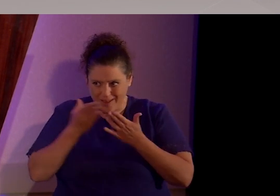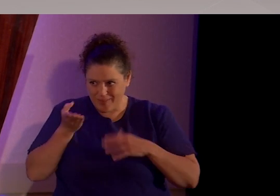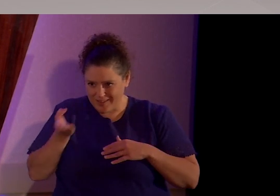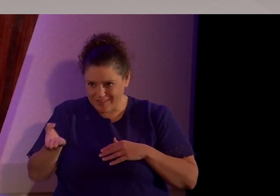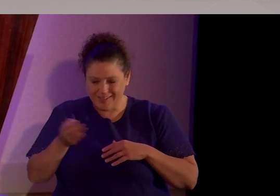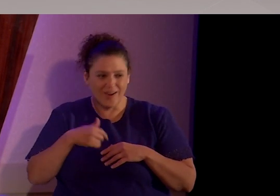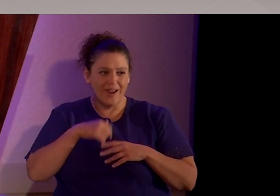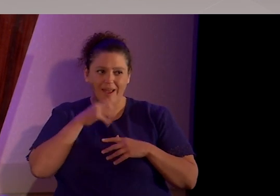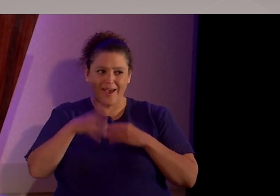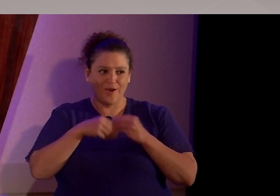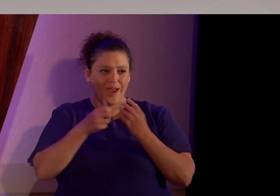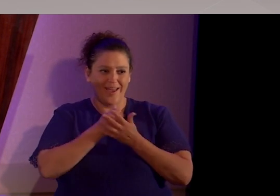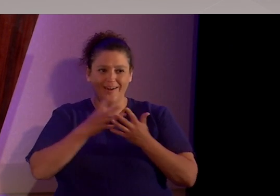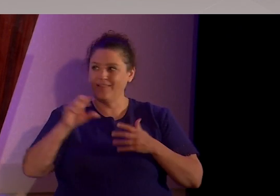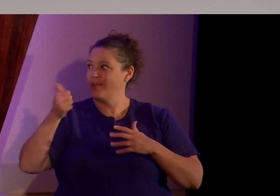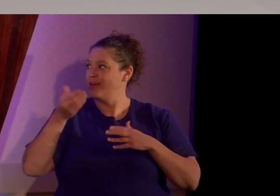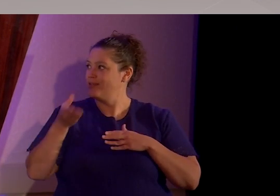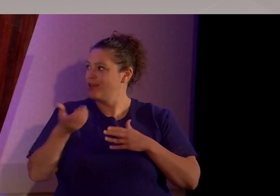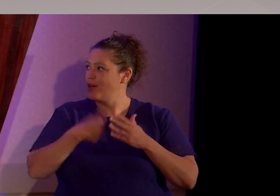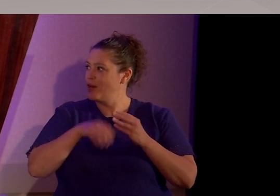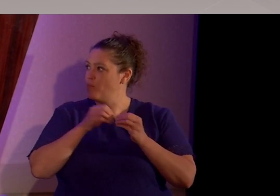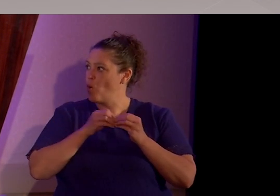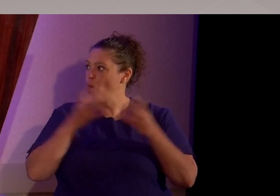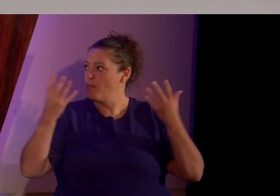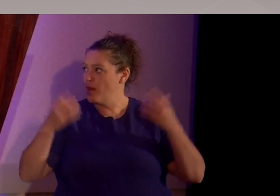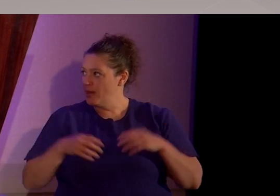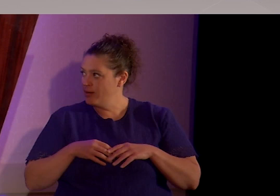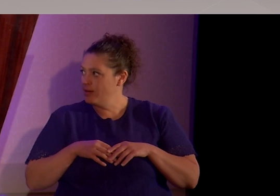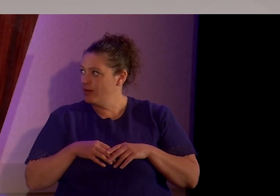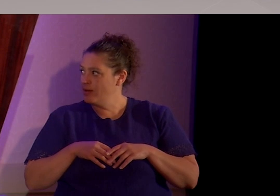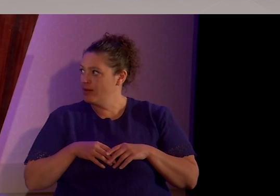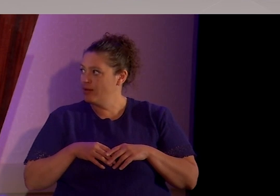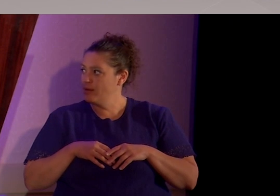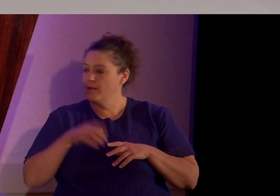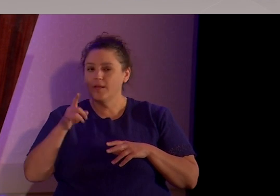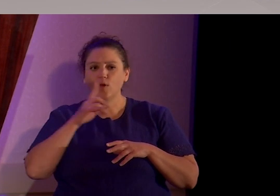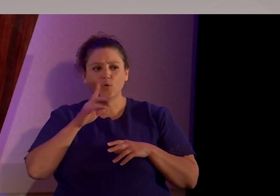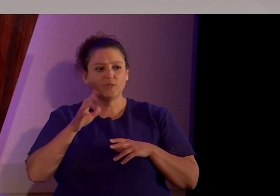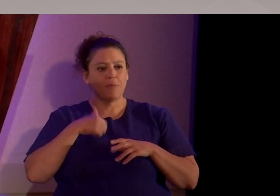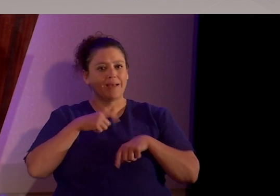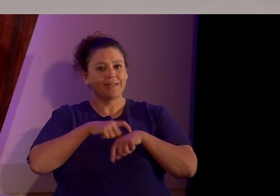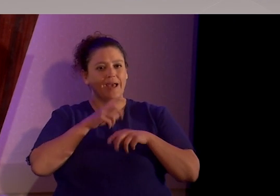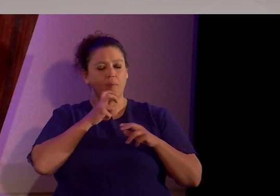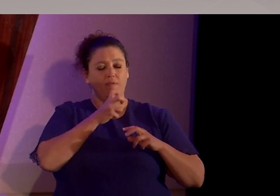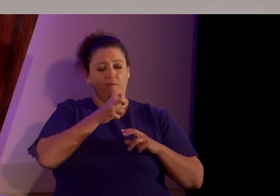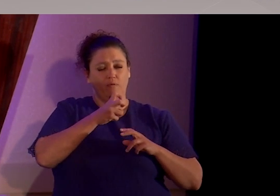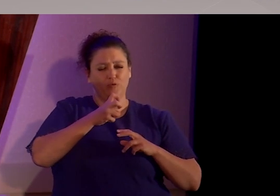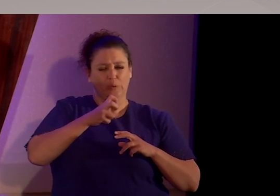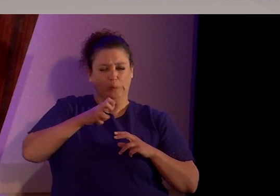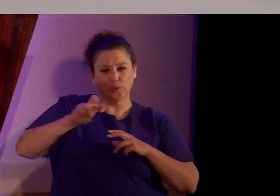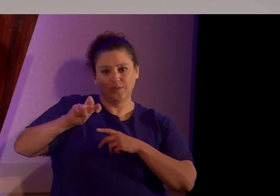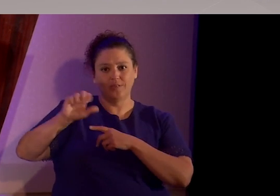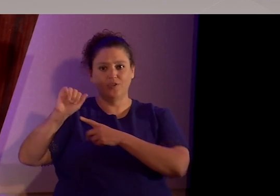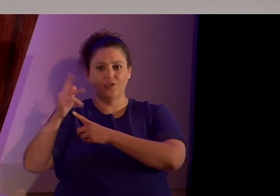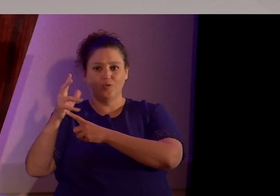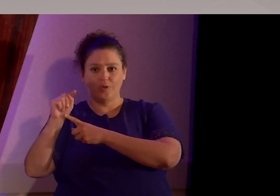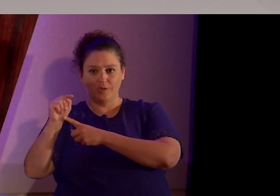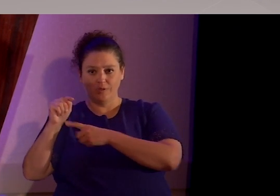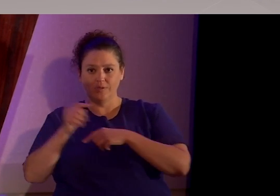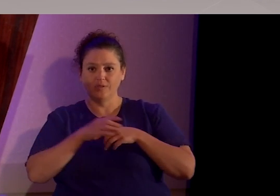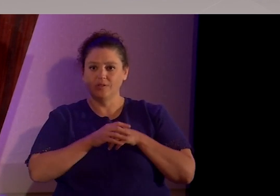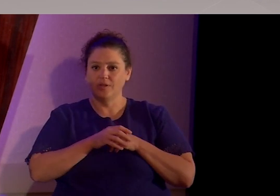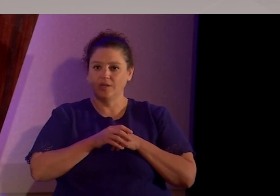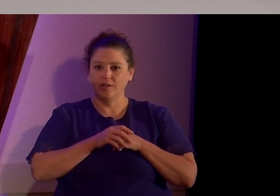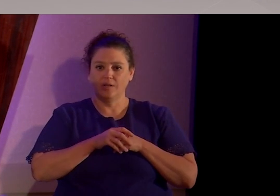anything else on it anymore. But, you know, it was my, it was my transitional period, and I was very happy, and